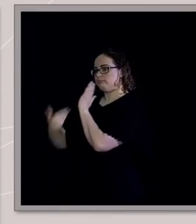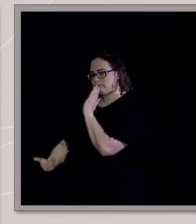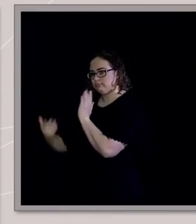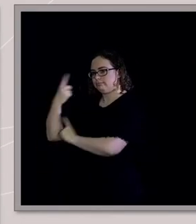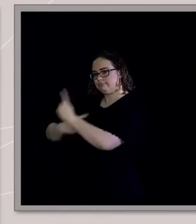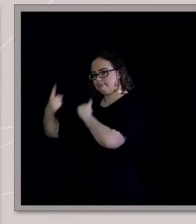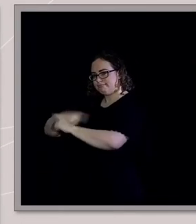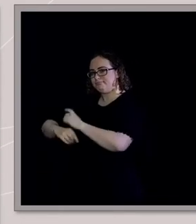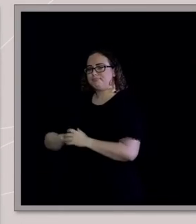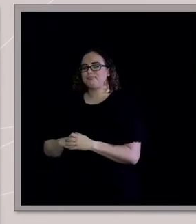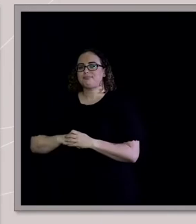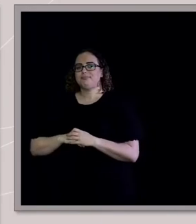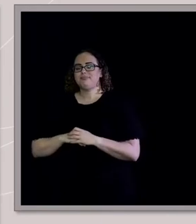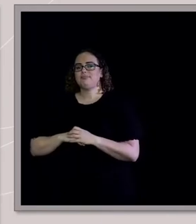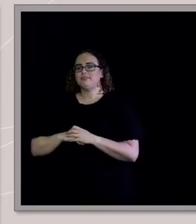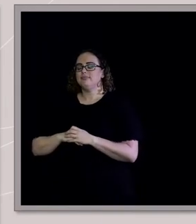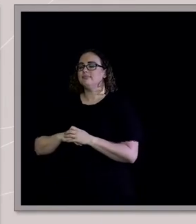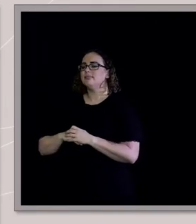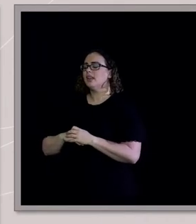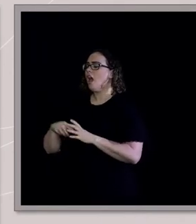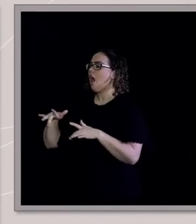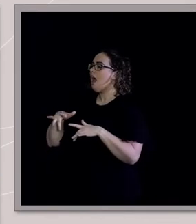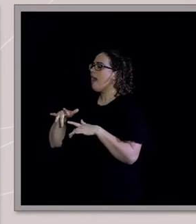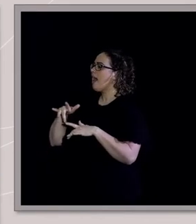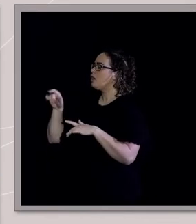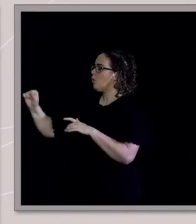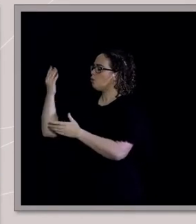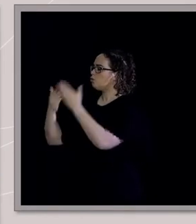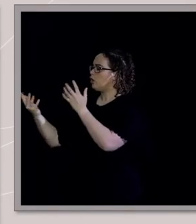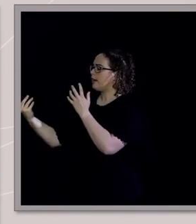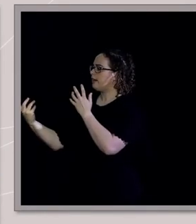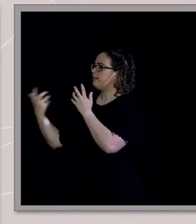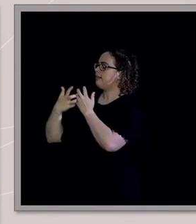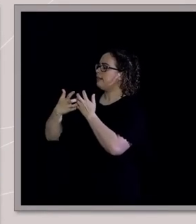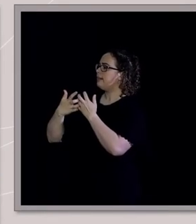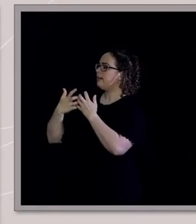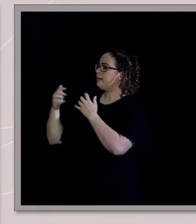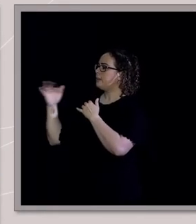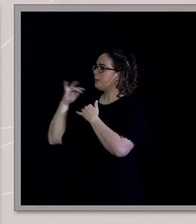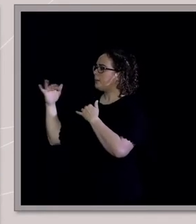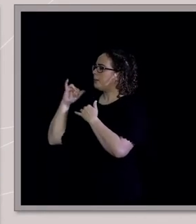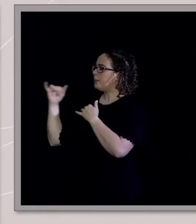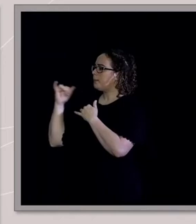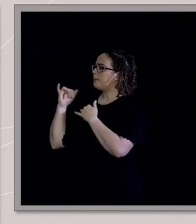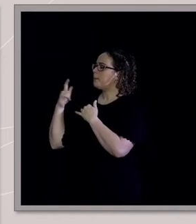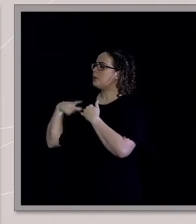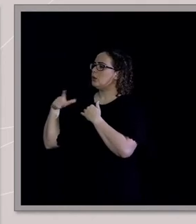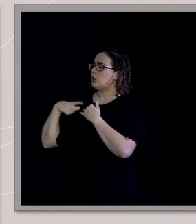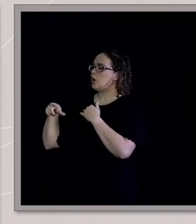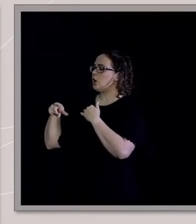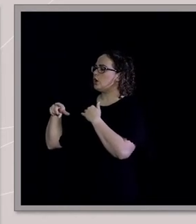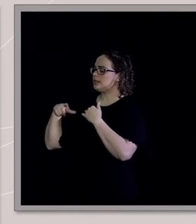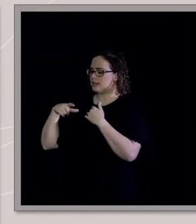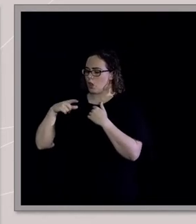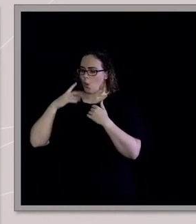I can resonate in terms of being, I guess, getting to a space of stepping fully into